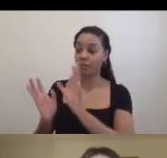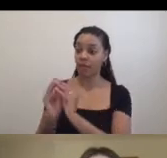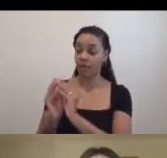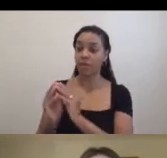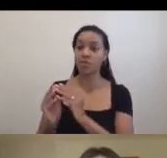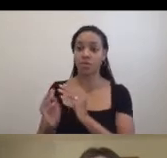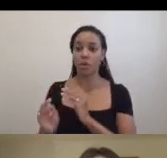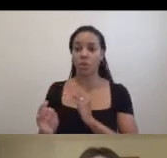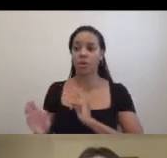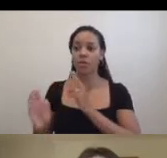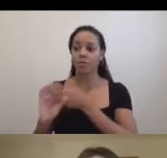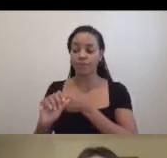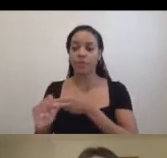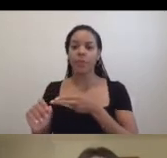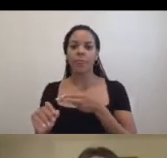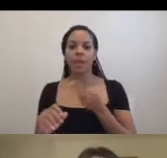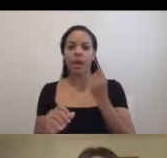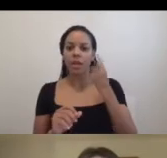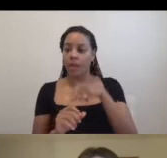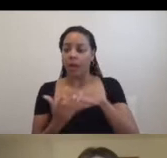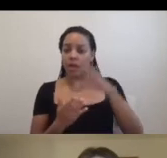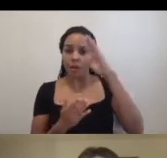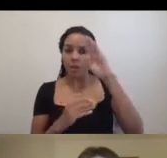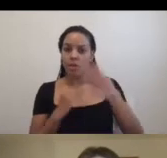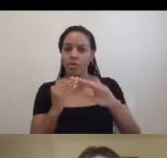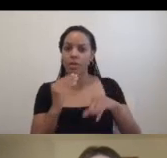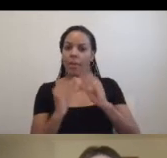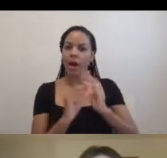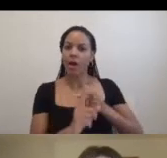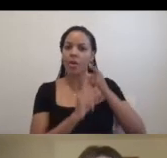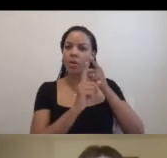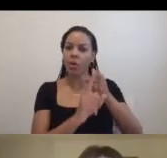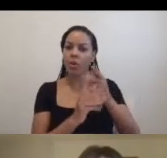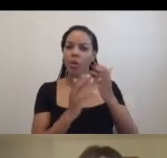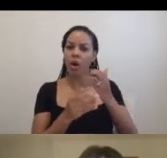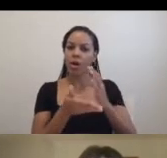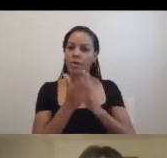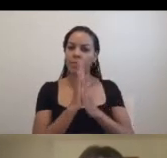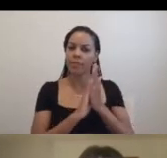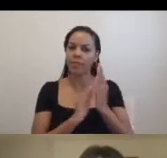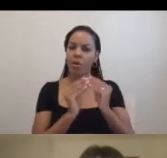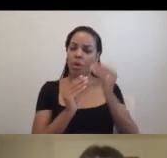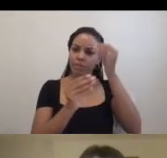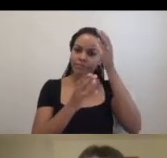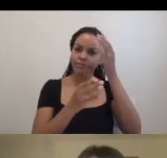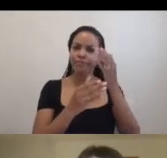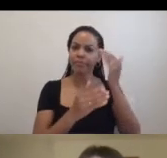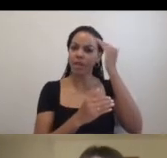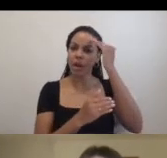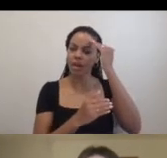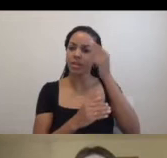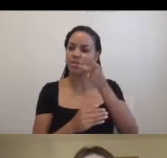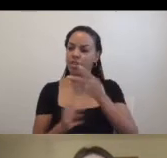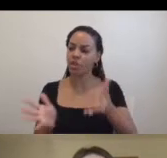Learning of our aim to produce knowledge about the residency field, she encouraged us to apply to a NSCA grant to fund a symposium and